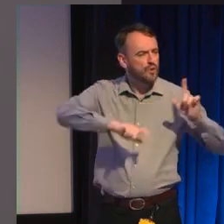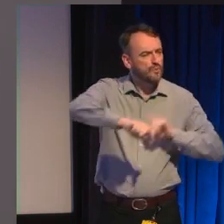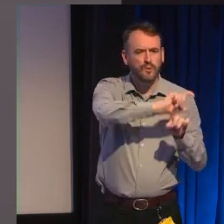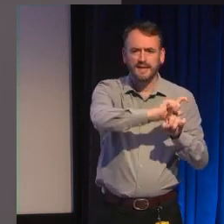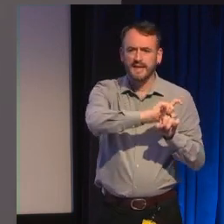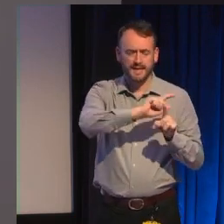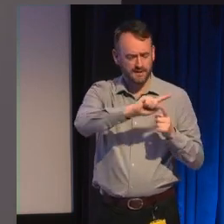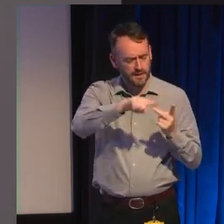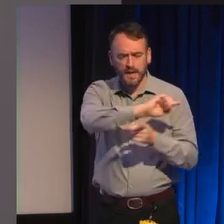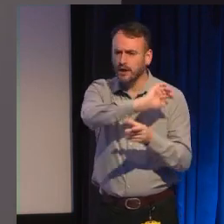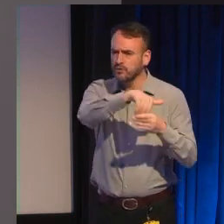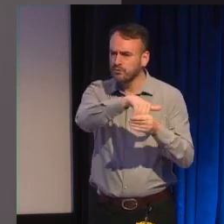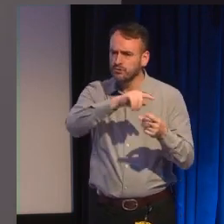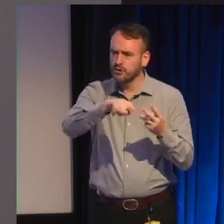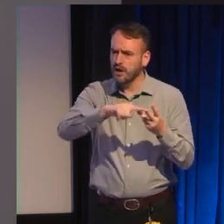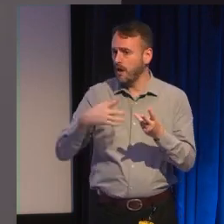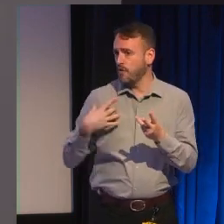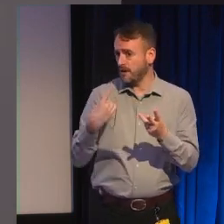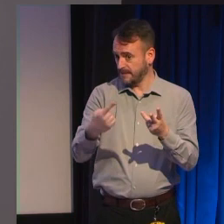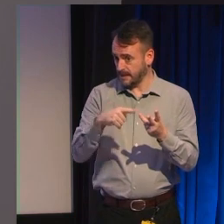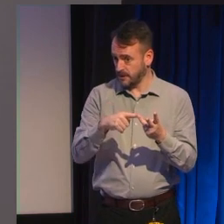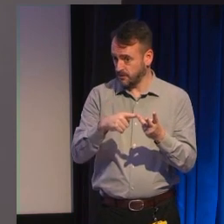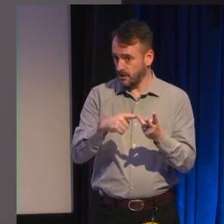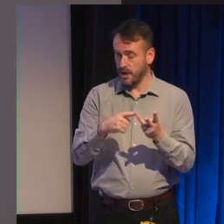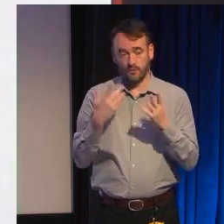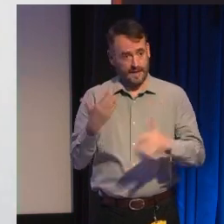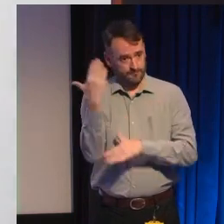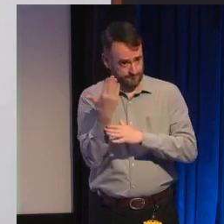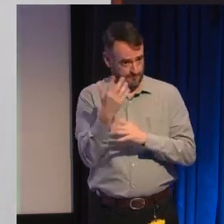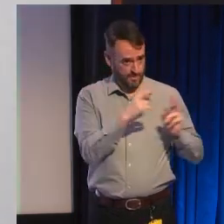and those are the themes I'm going to be talking about today too